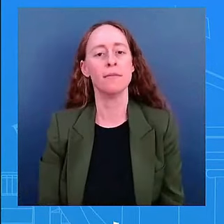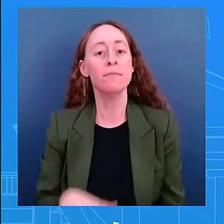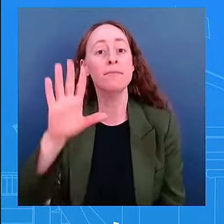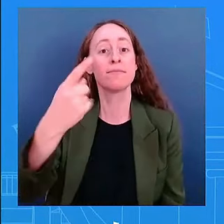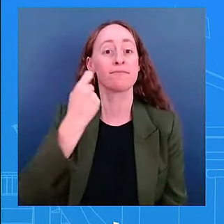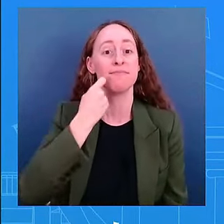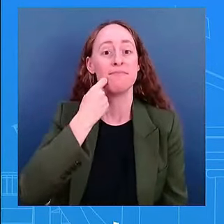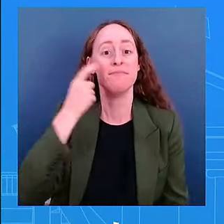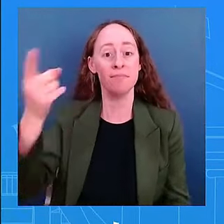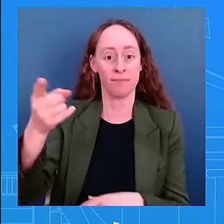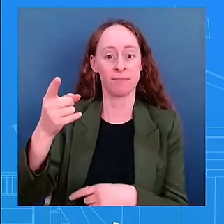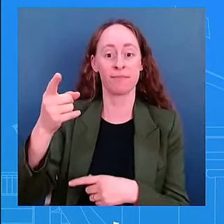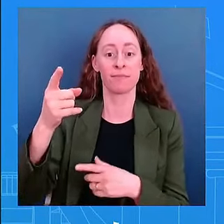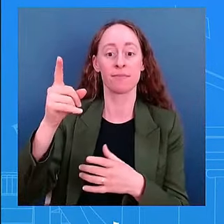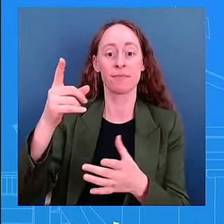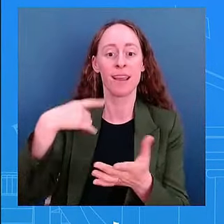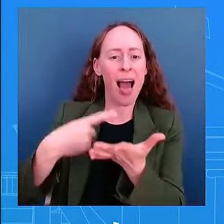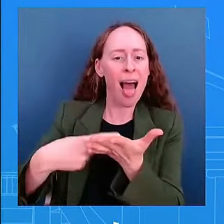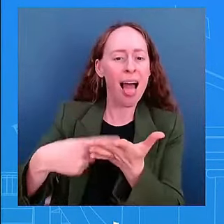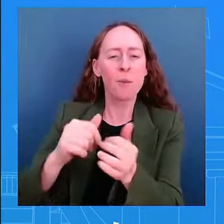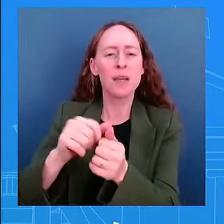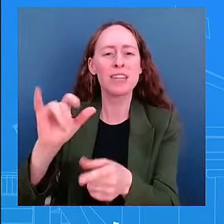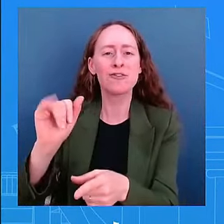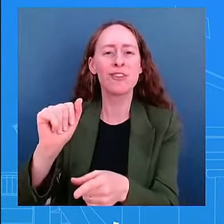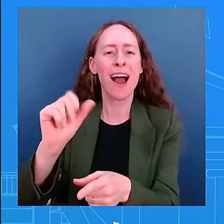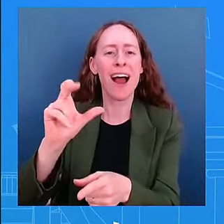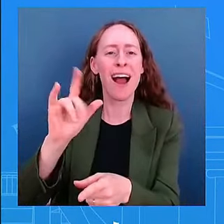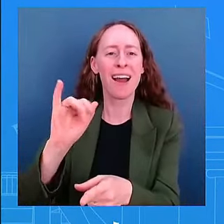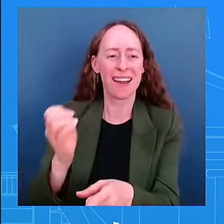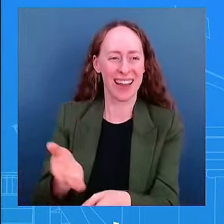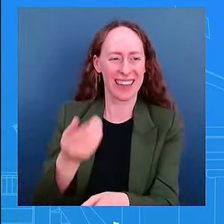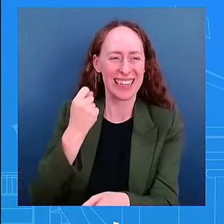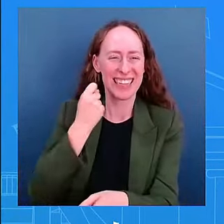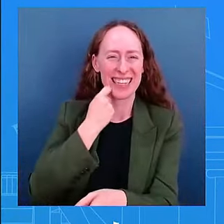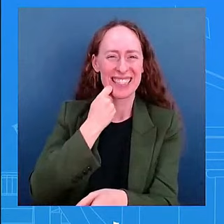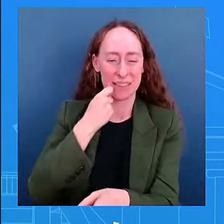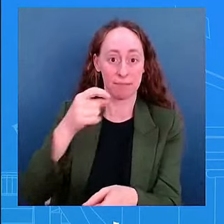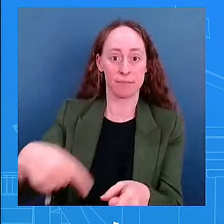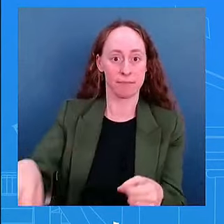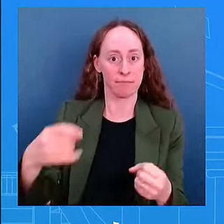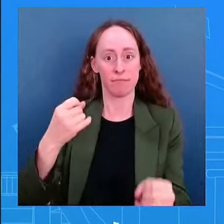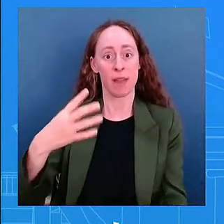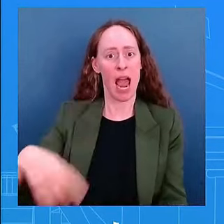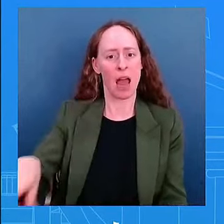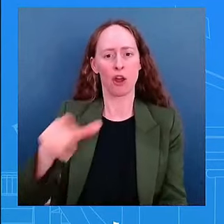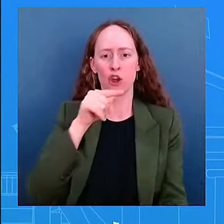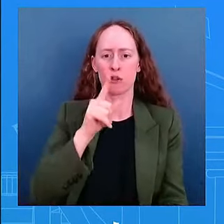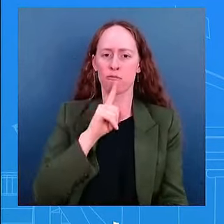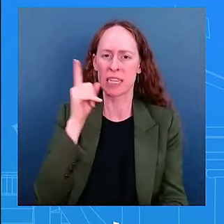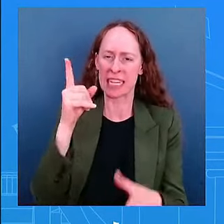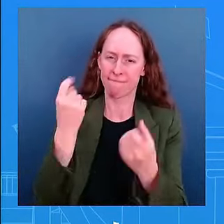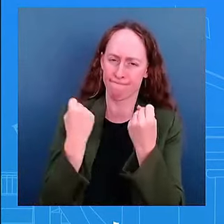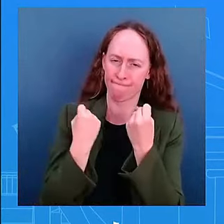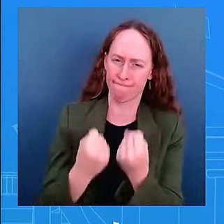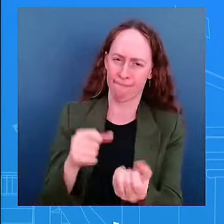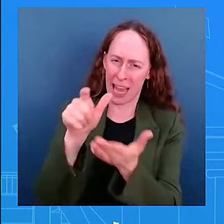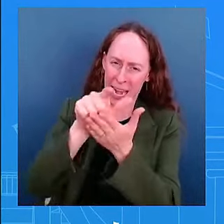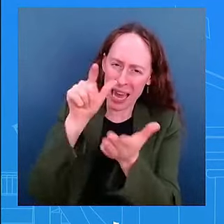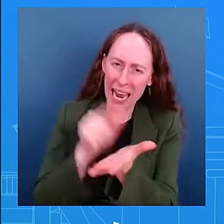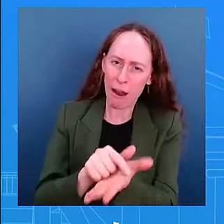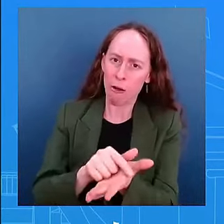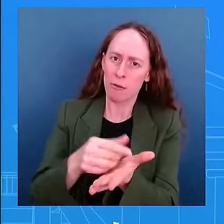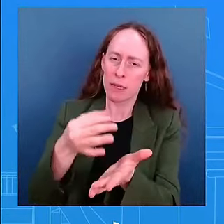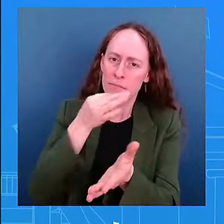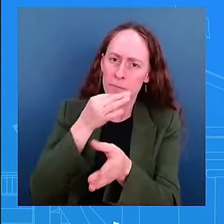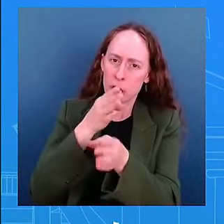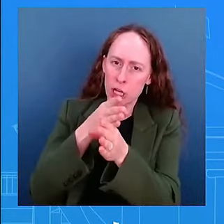conservative legal experts who support for example term limits and so i think that was important to note senator marco